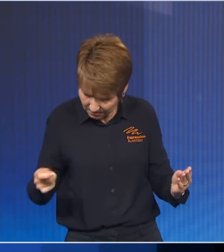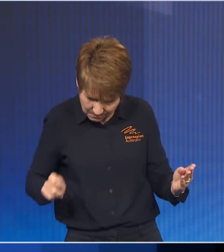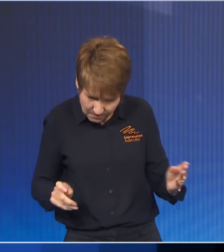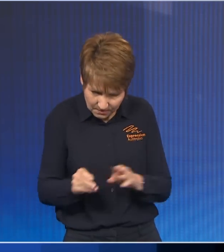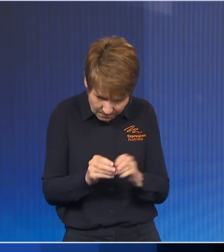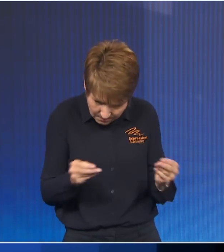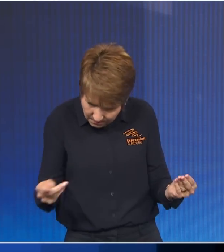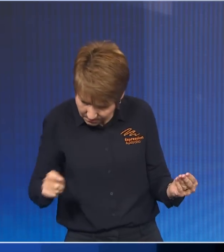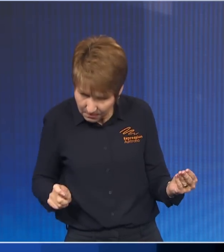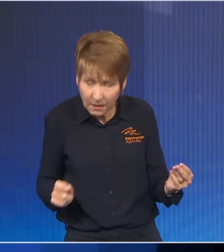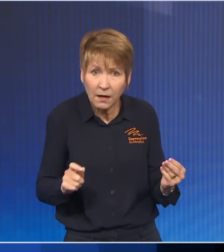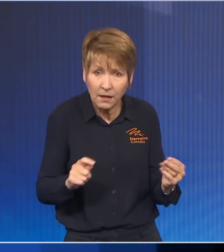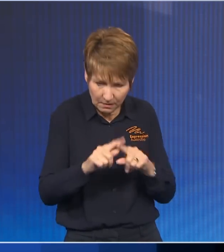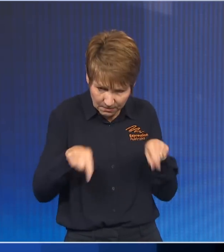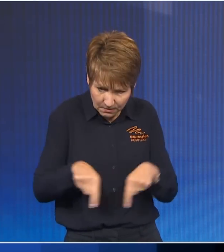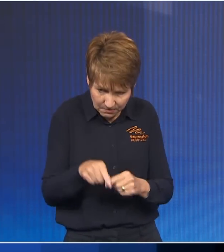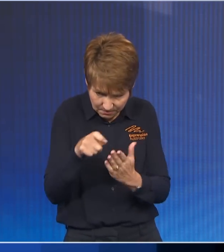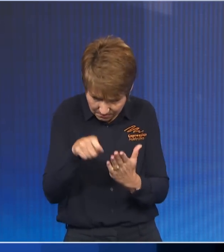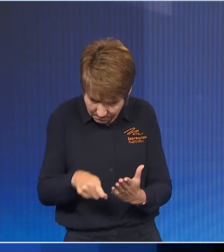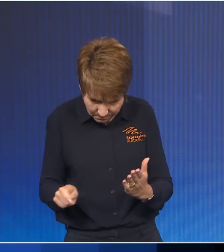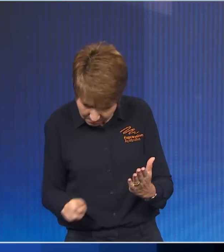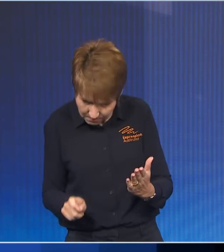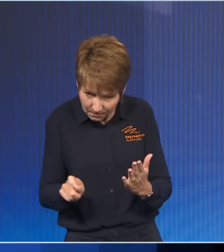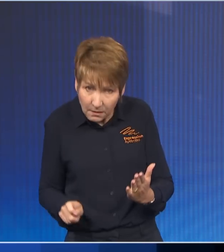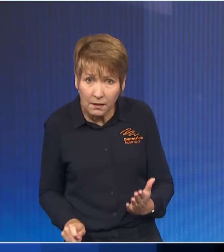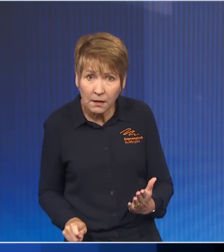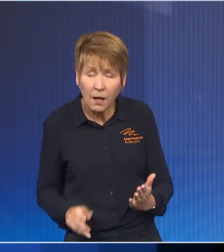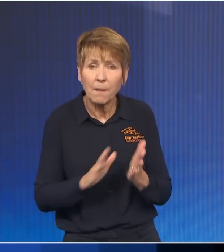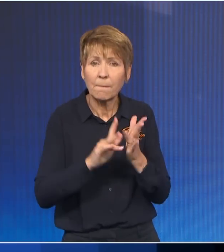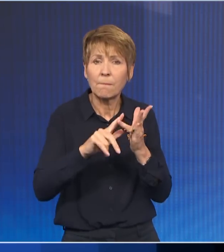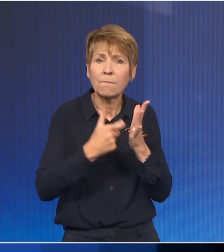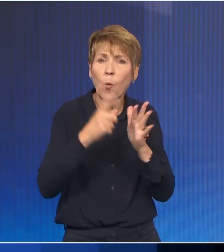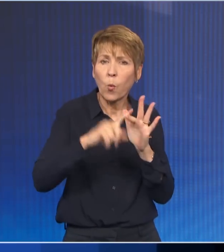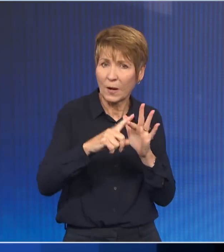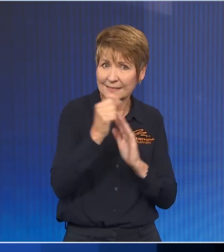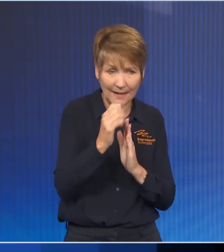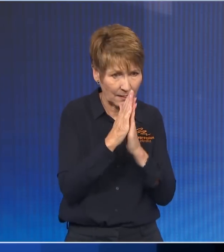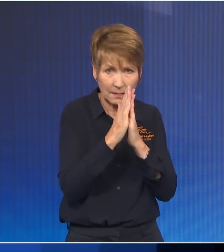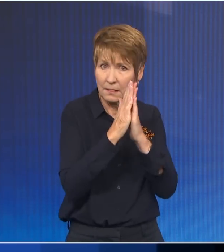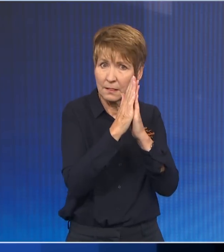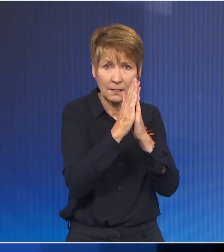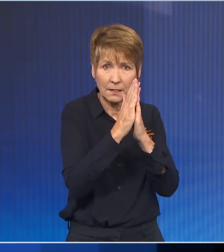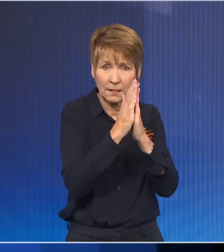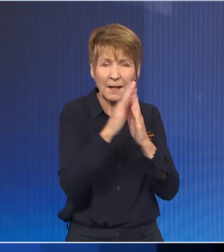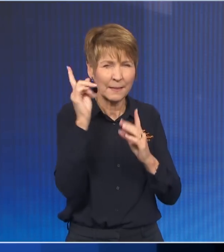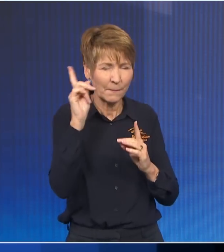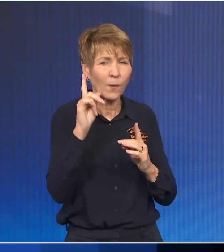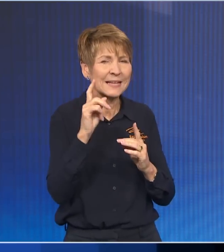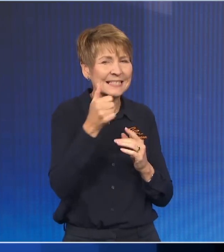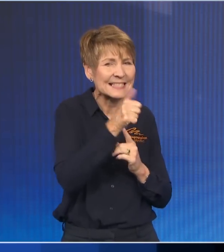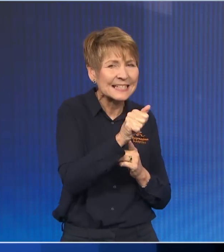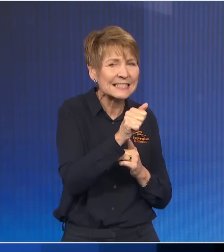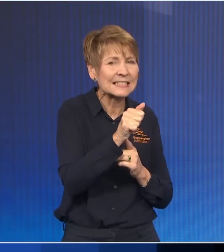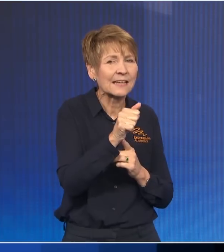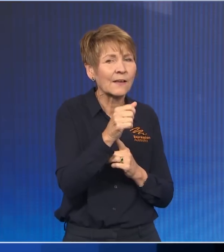that the seat of more appeared to be in play. With all the postals that have come in today, and the trend that's going about 60-40 our way, it